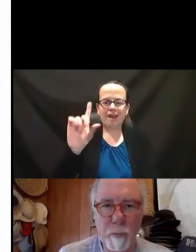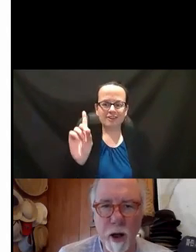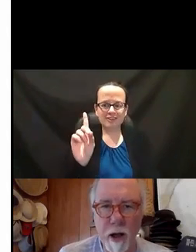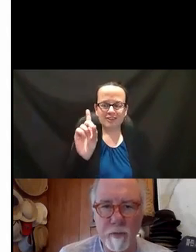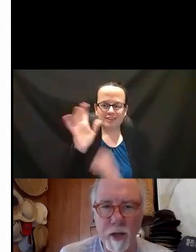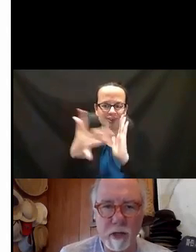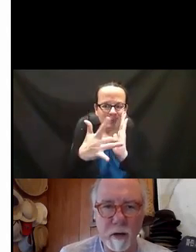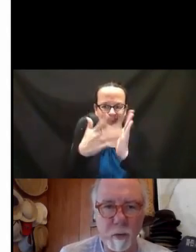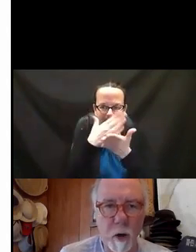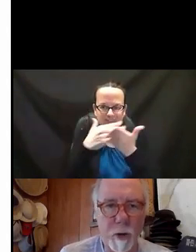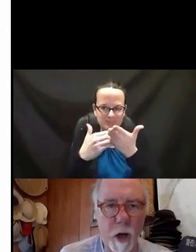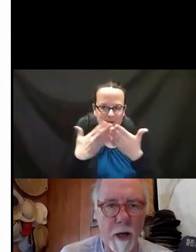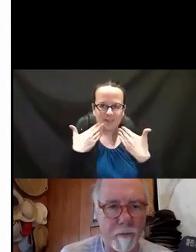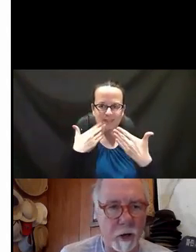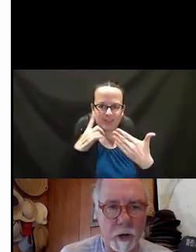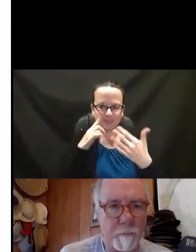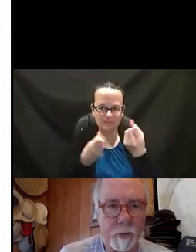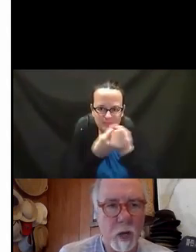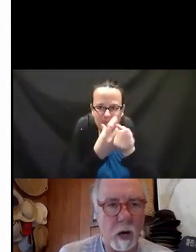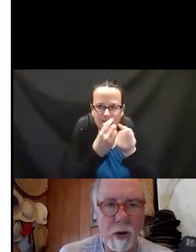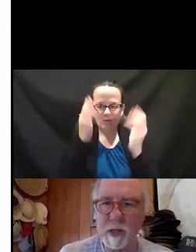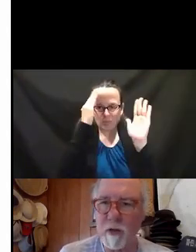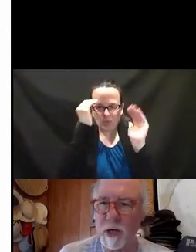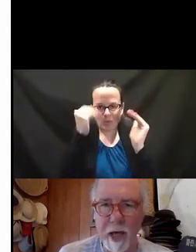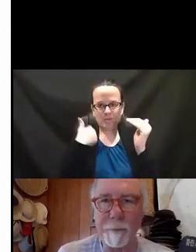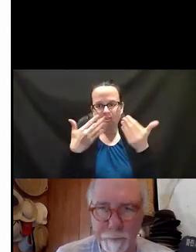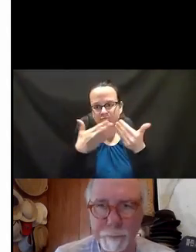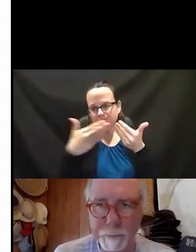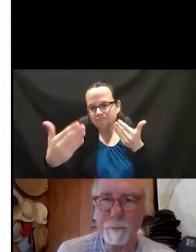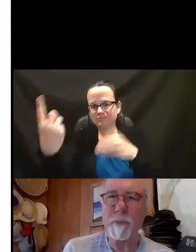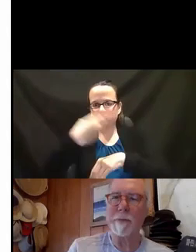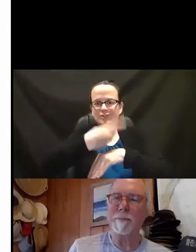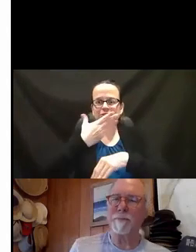technology part on this and we hope you all have a good, uh, rest of your day.